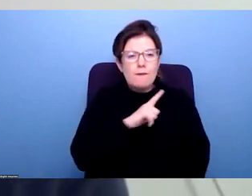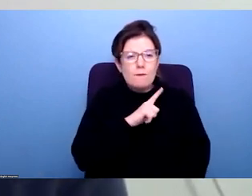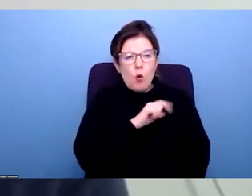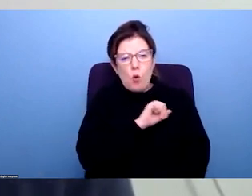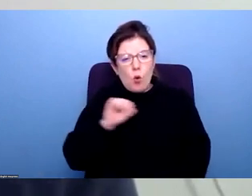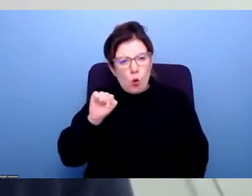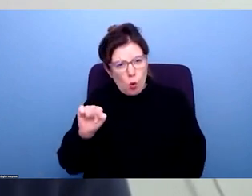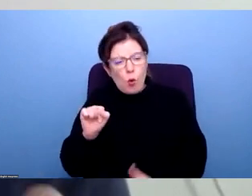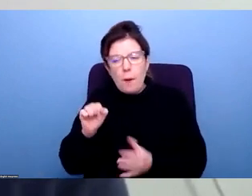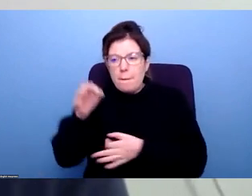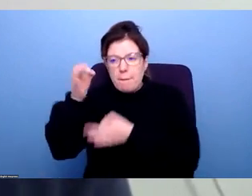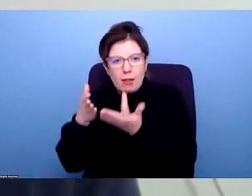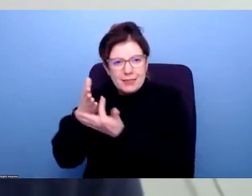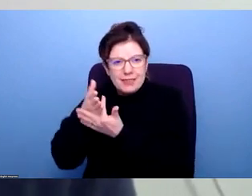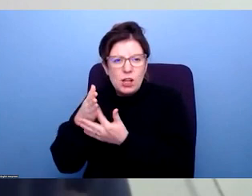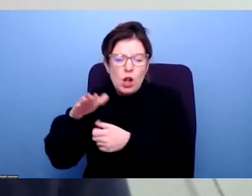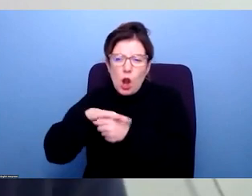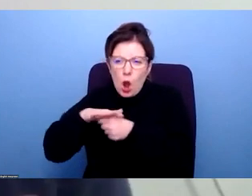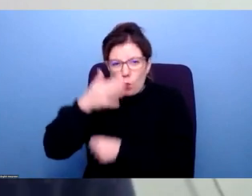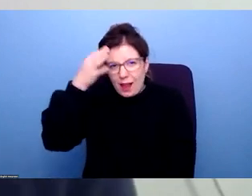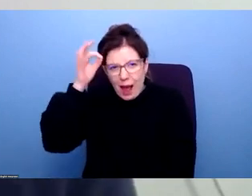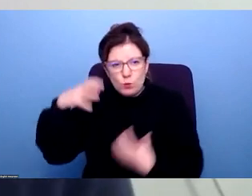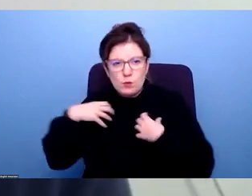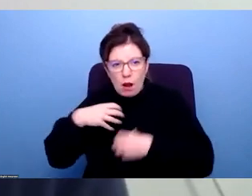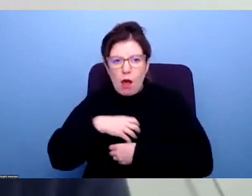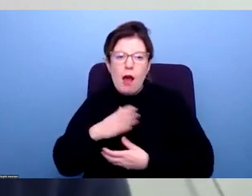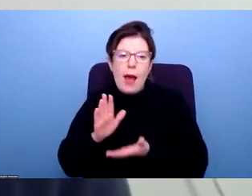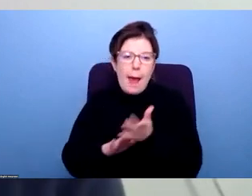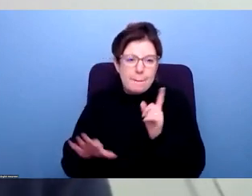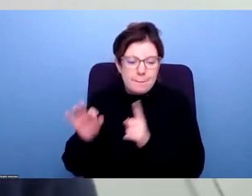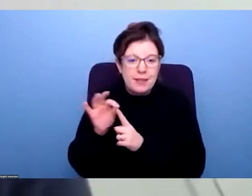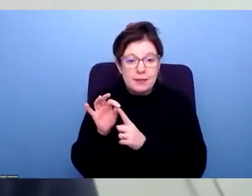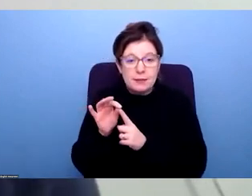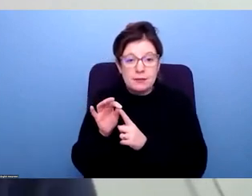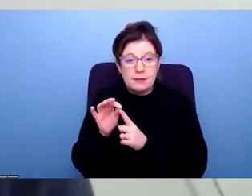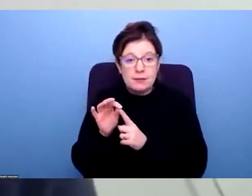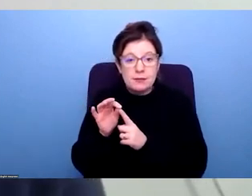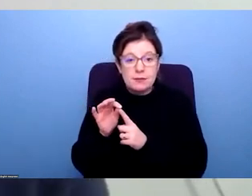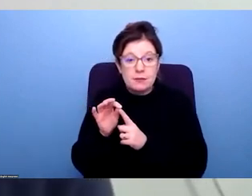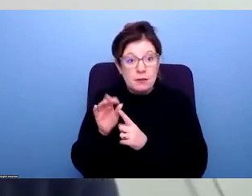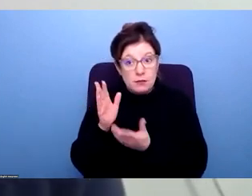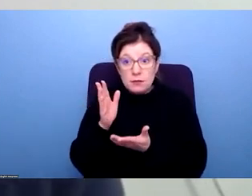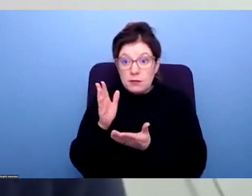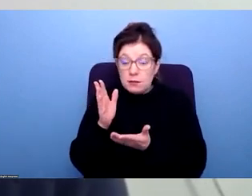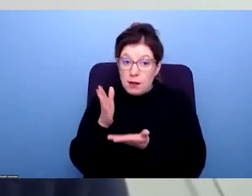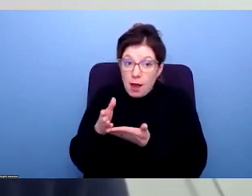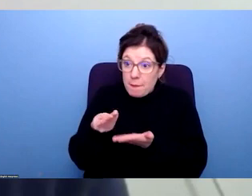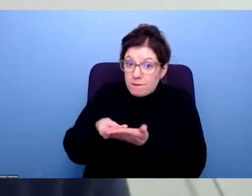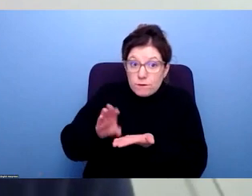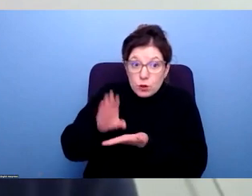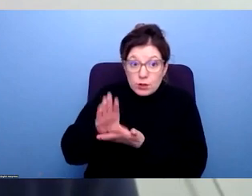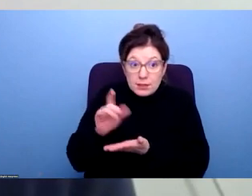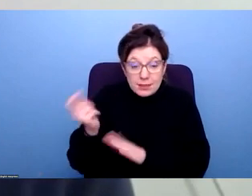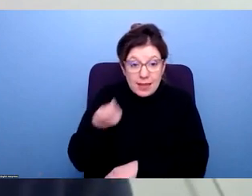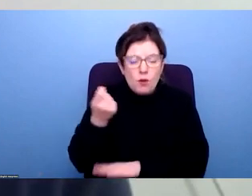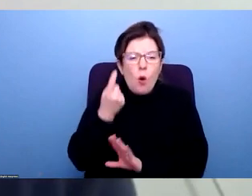enter into politics, whether it be local councillors, or MPs, and it actually proved to be incredibly successful. So it was a pilot